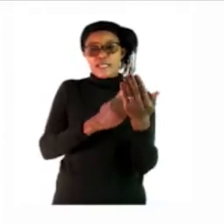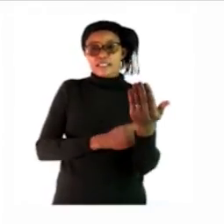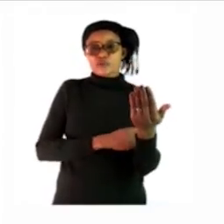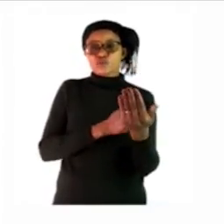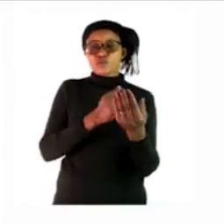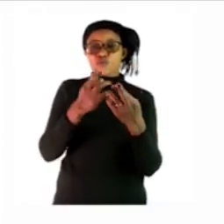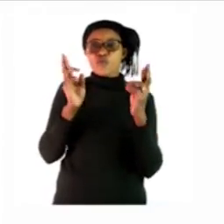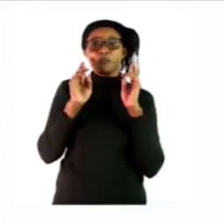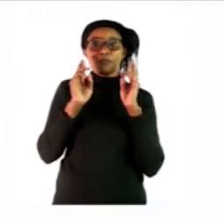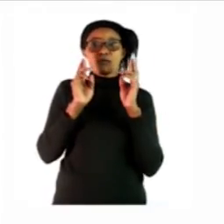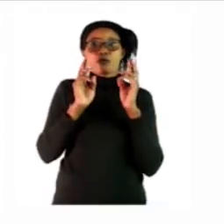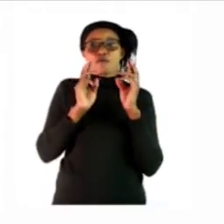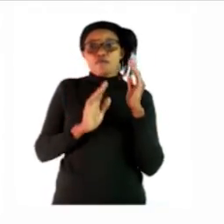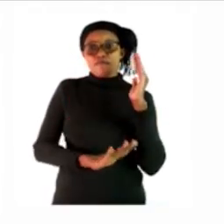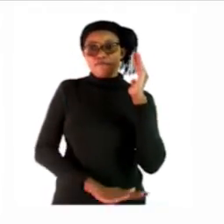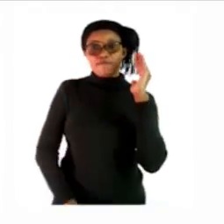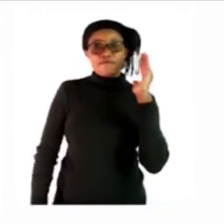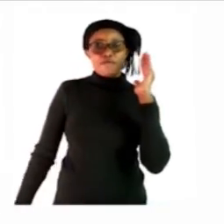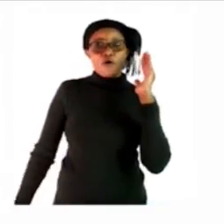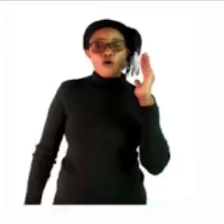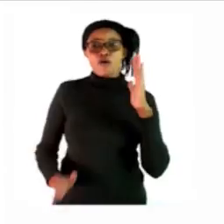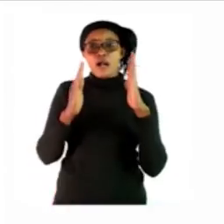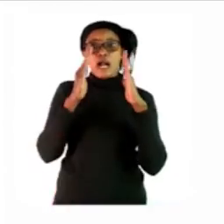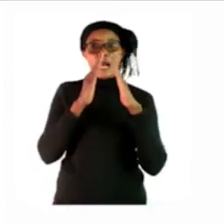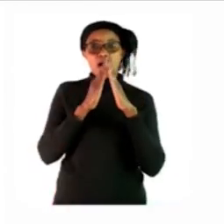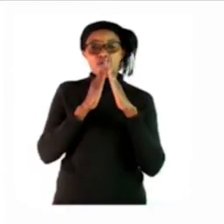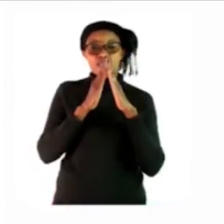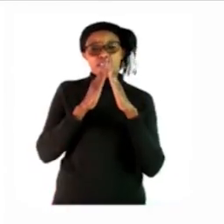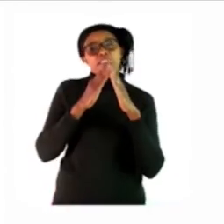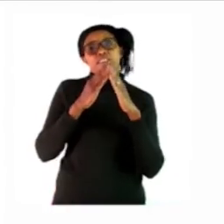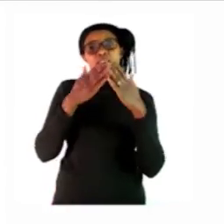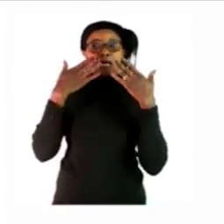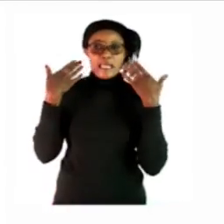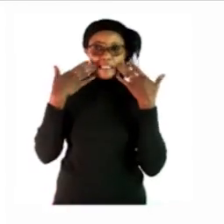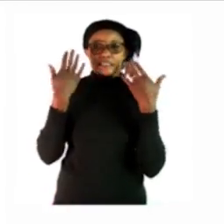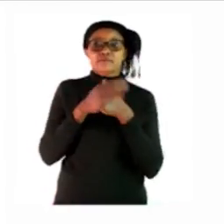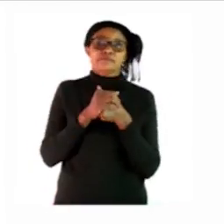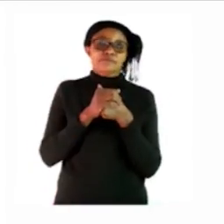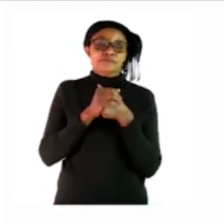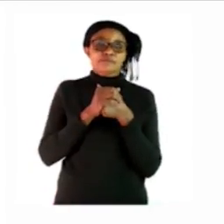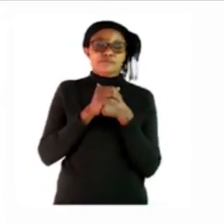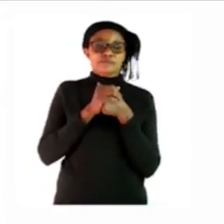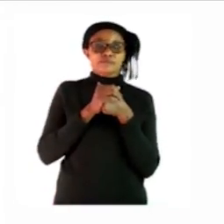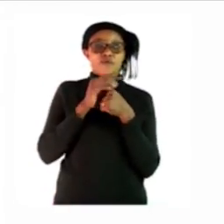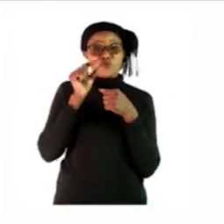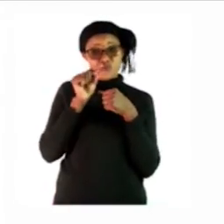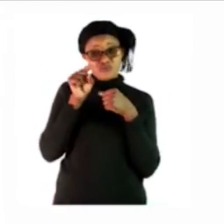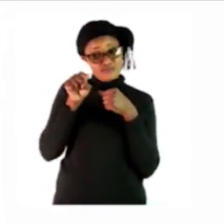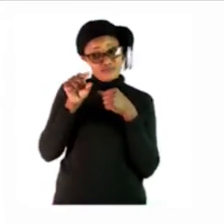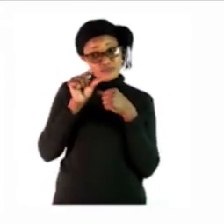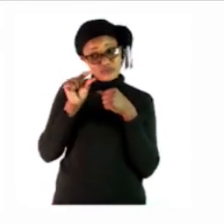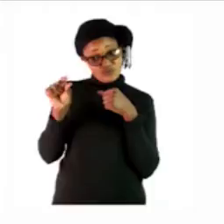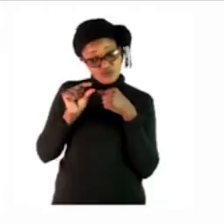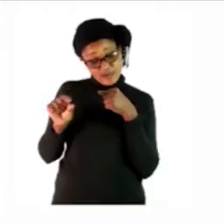floor, house and the last word cat now that words you must